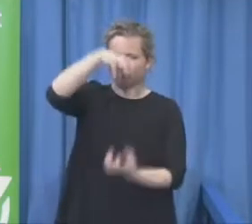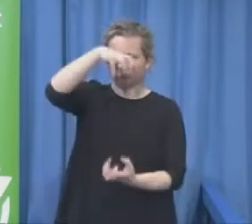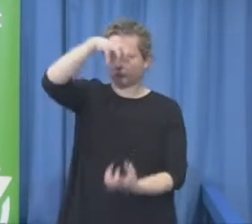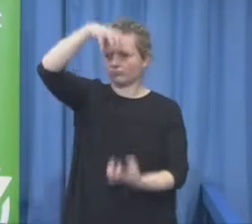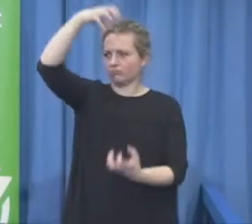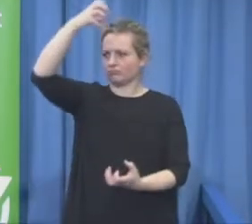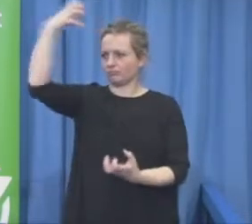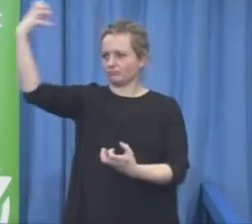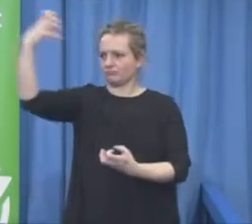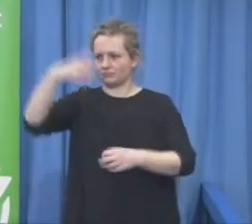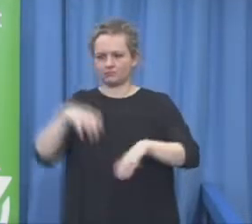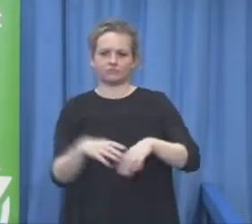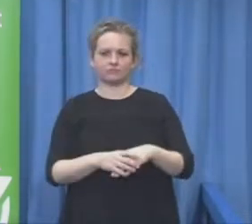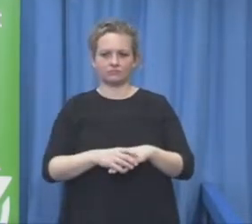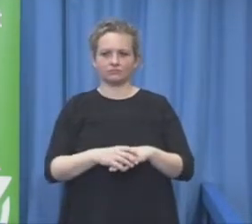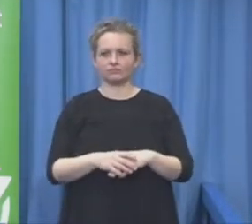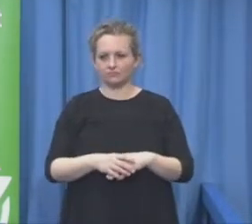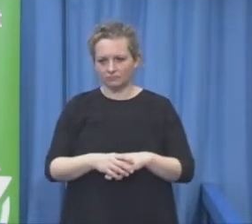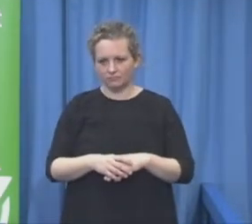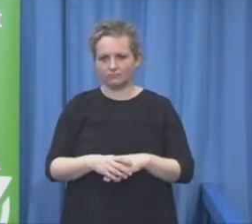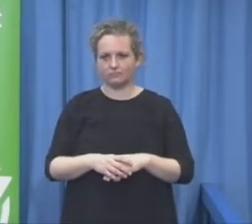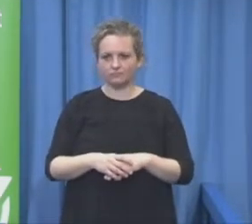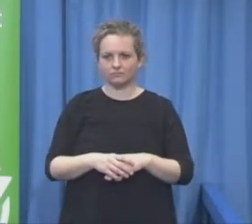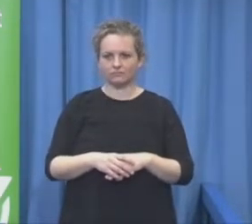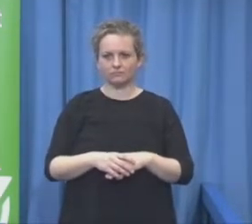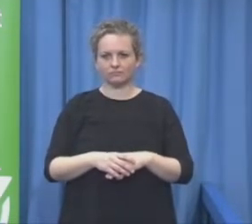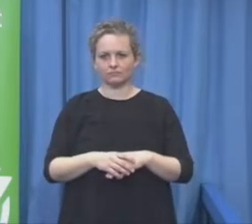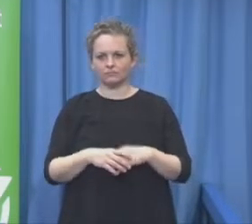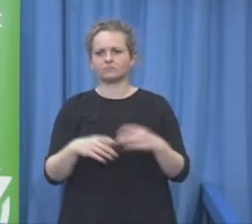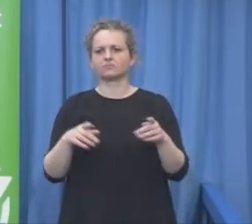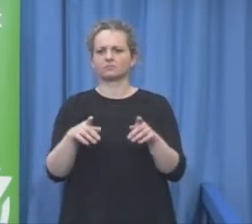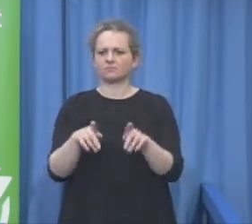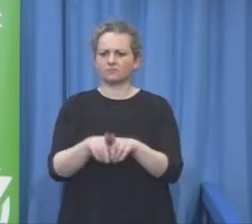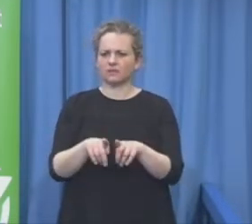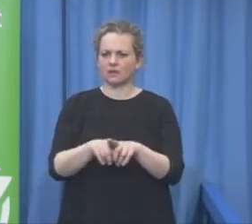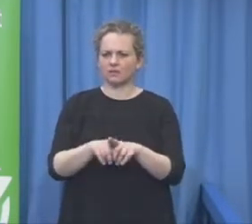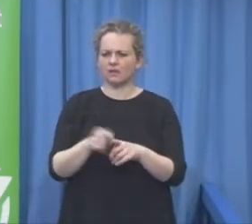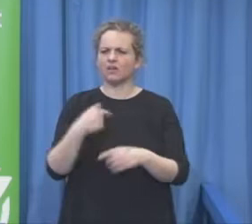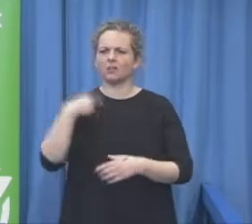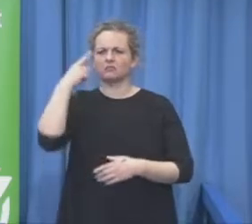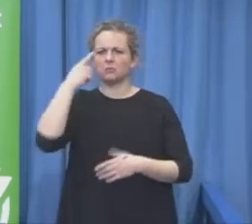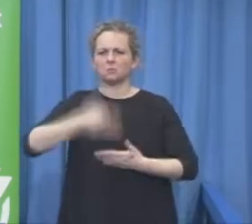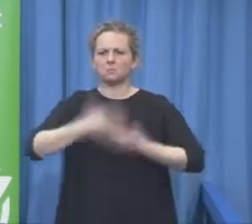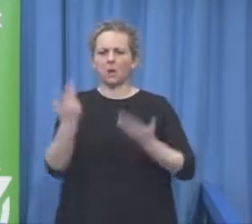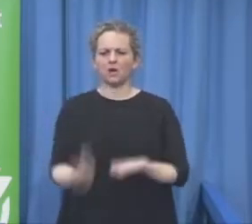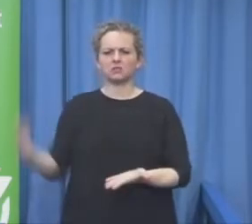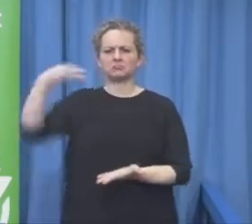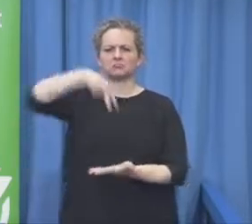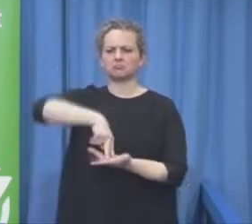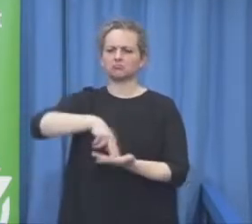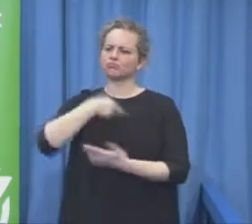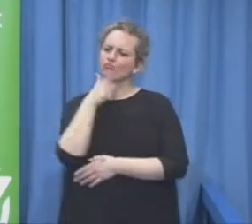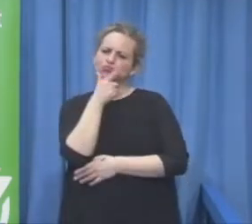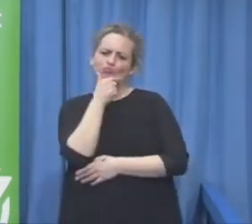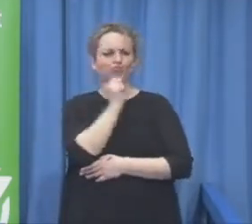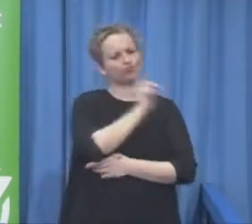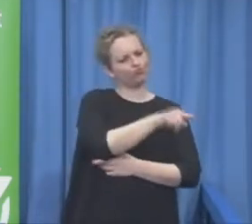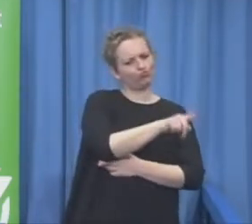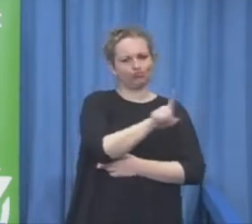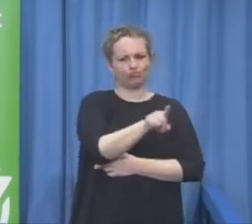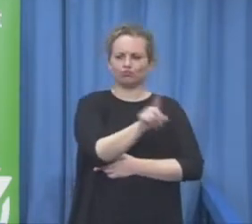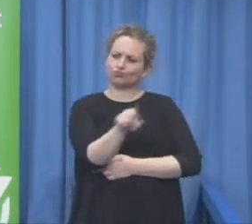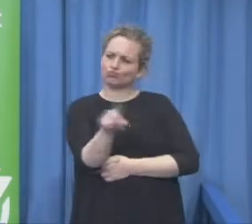legs like a glass of your face not hide show it up to the others as a fashion